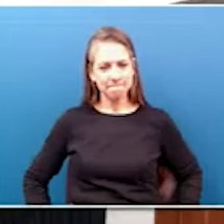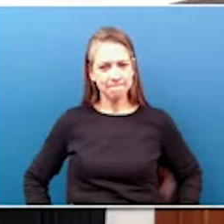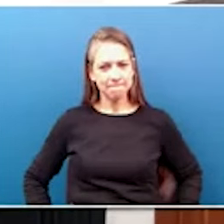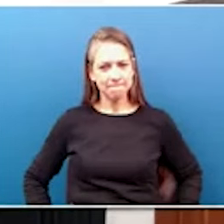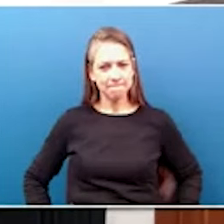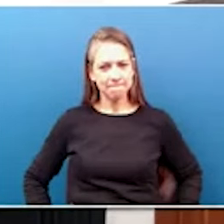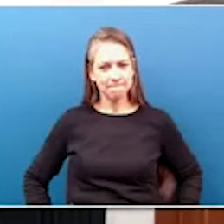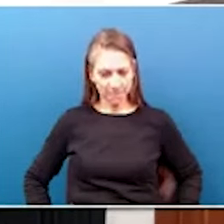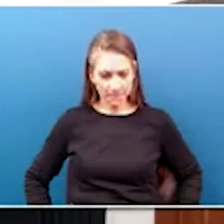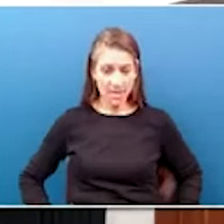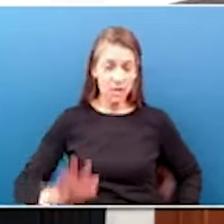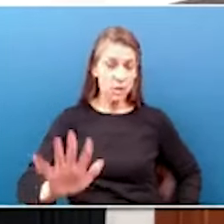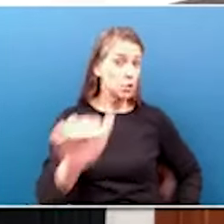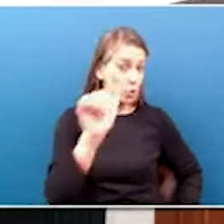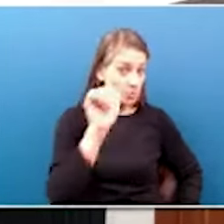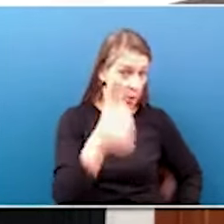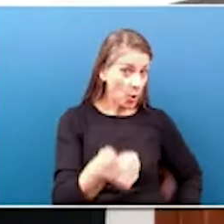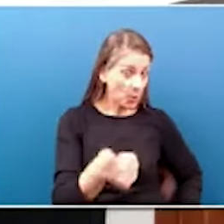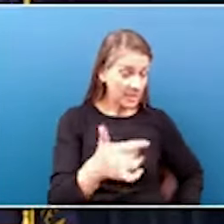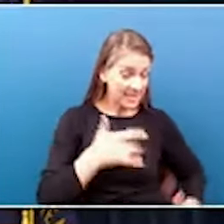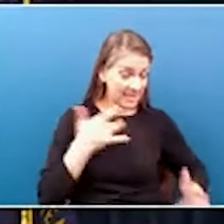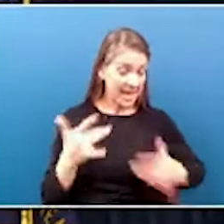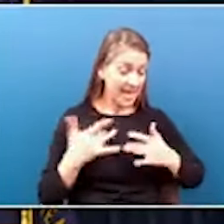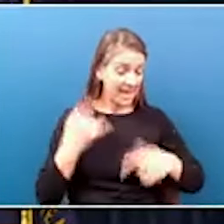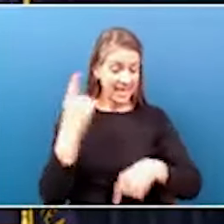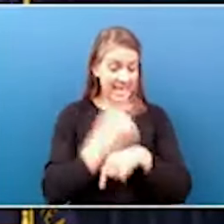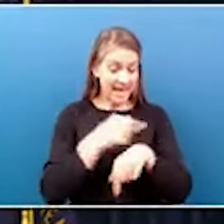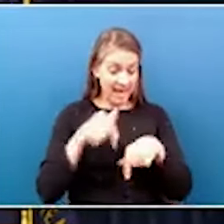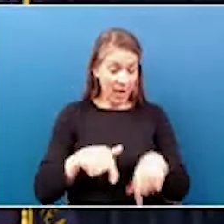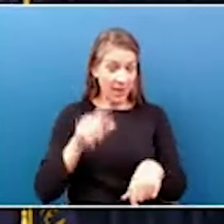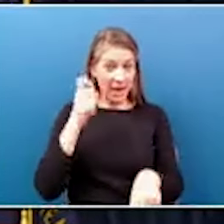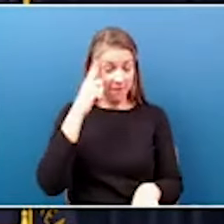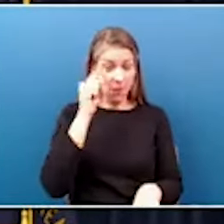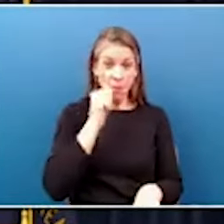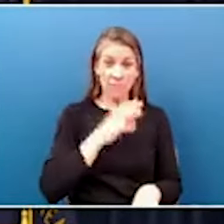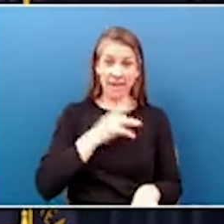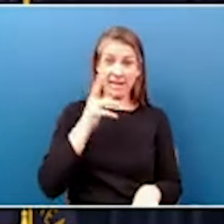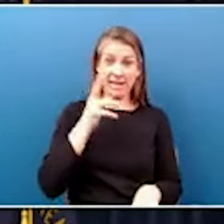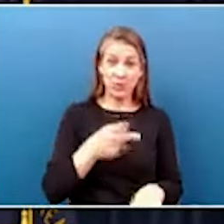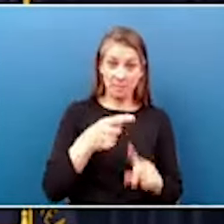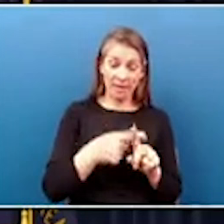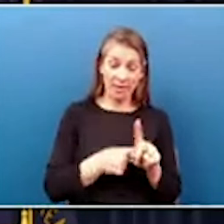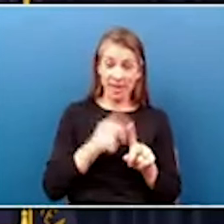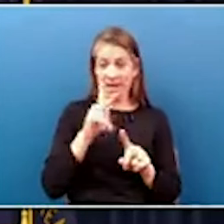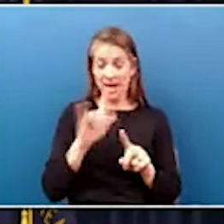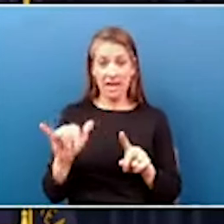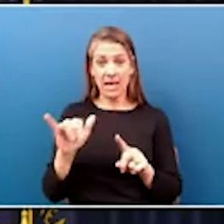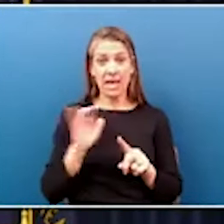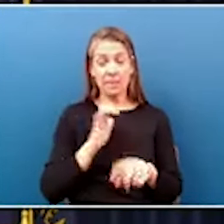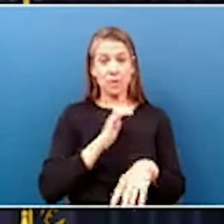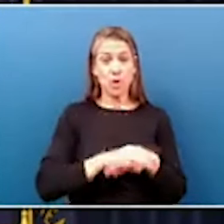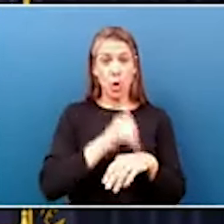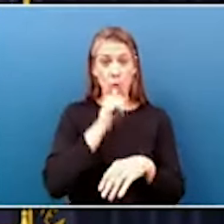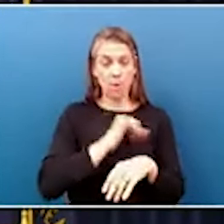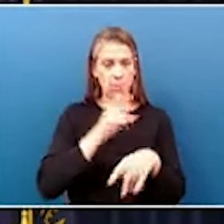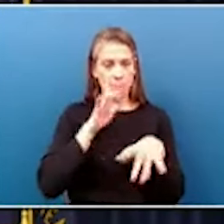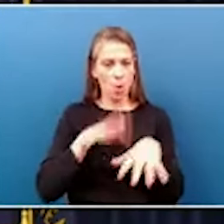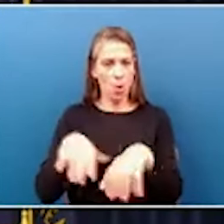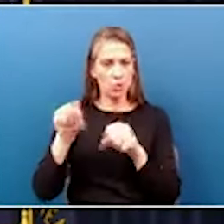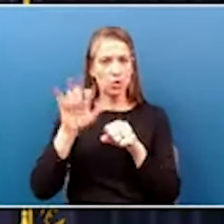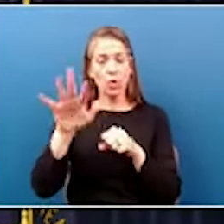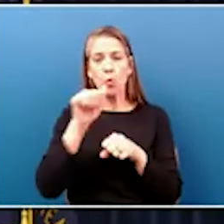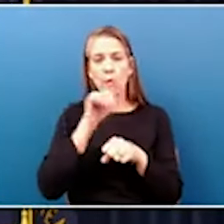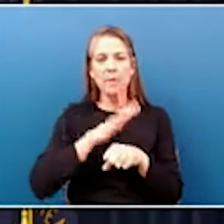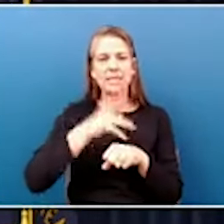Tomorrow is also going to be an exciting day here at the Capitol for Women's History Month. The Kentucky Commission on Women will be hosting their Women's History